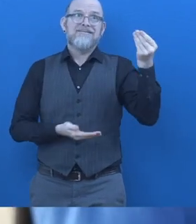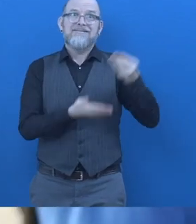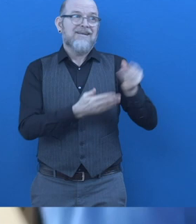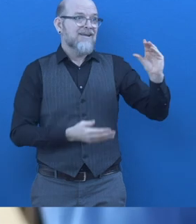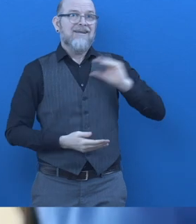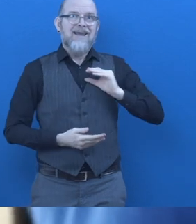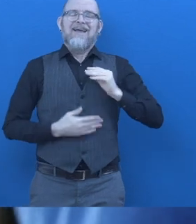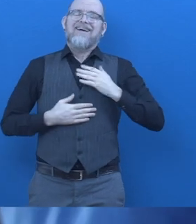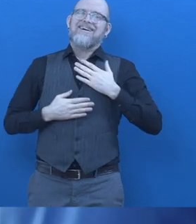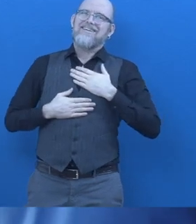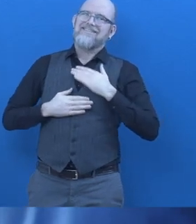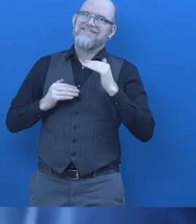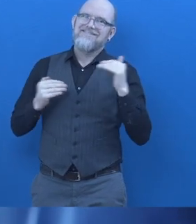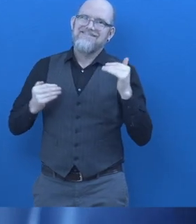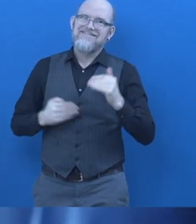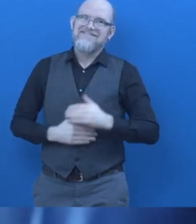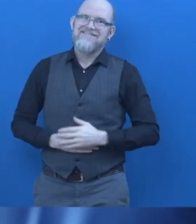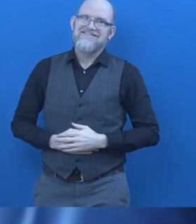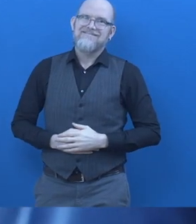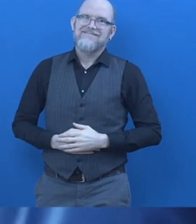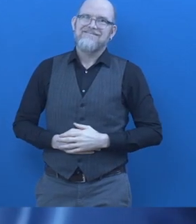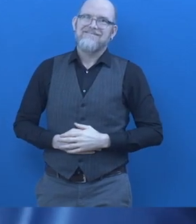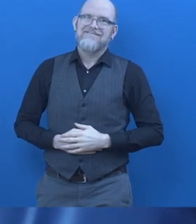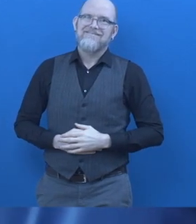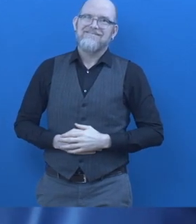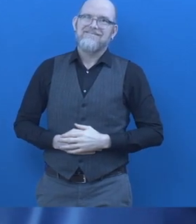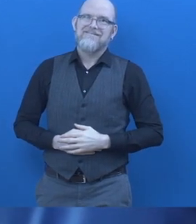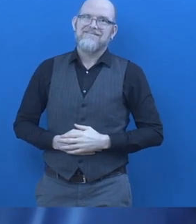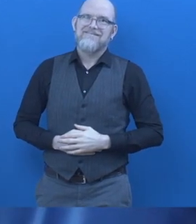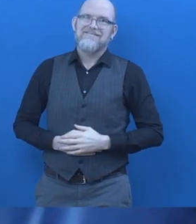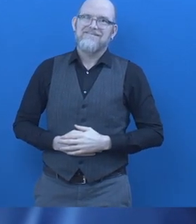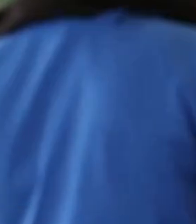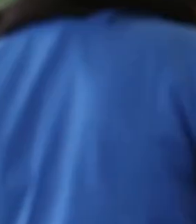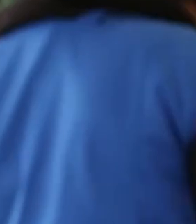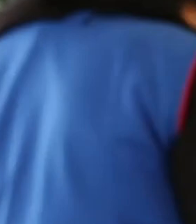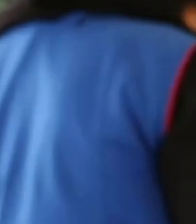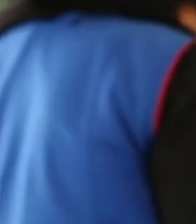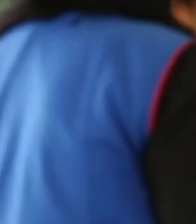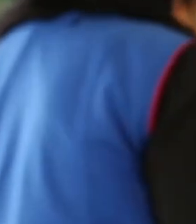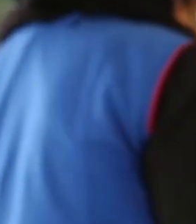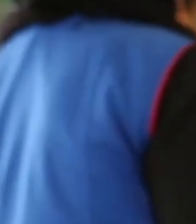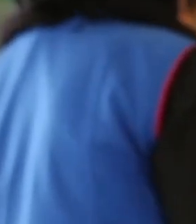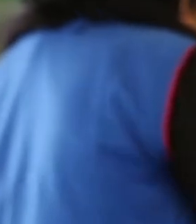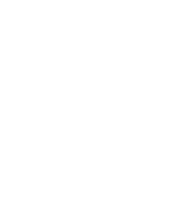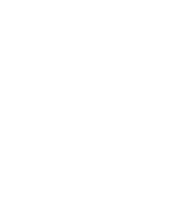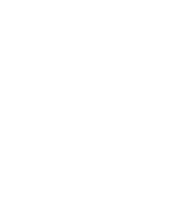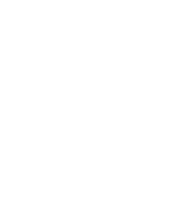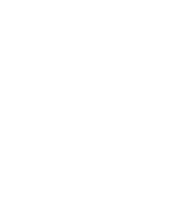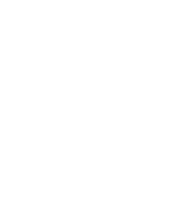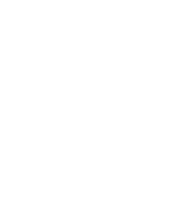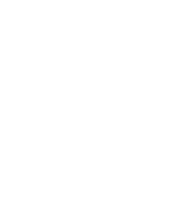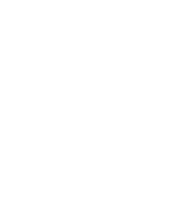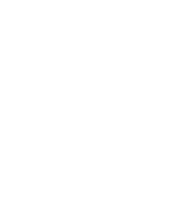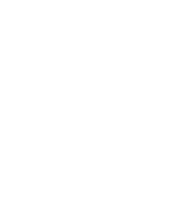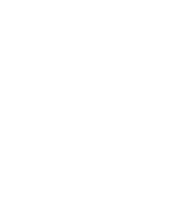days ago, I got my first salary. It was a time I was born with you. Sierra Project, for